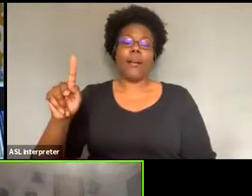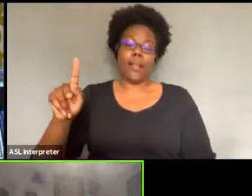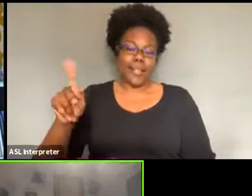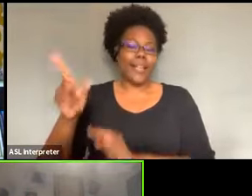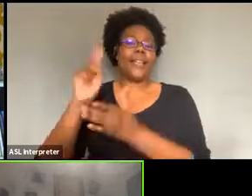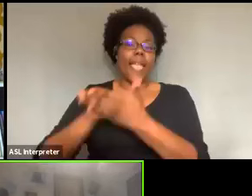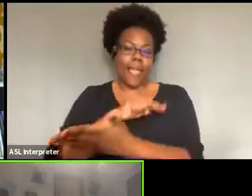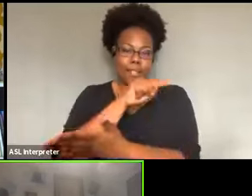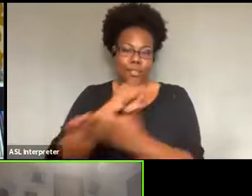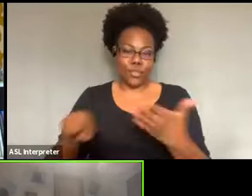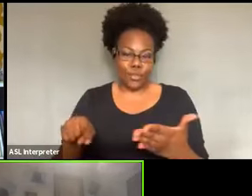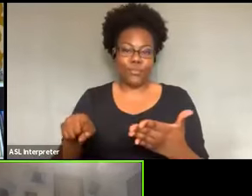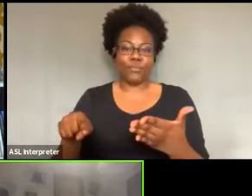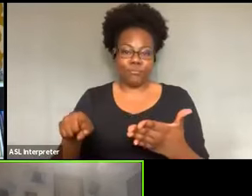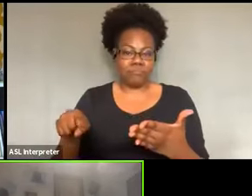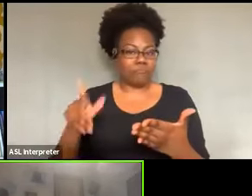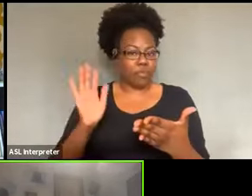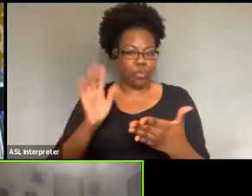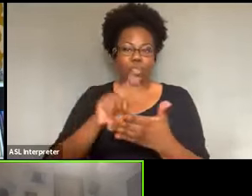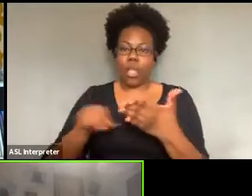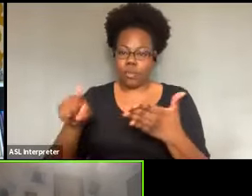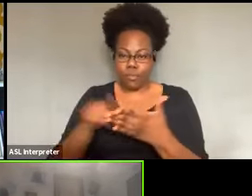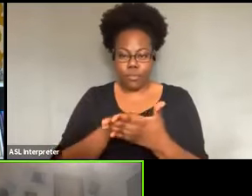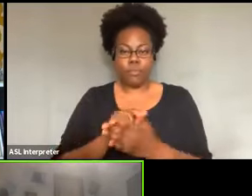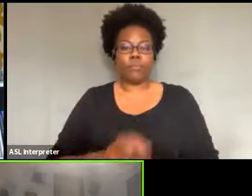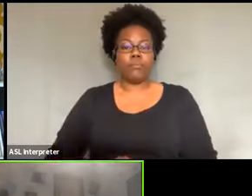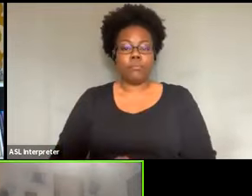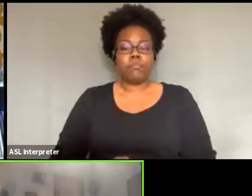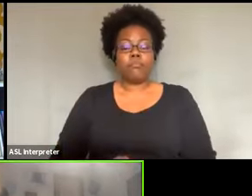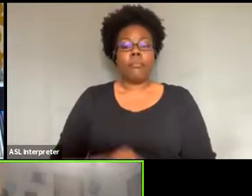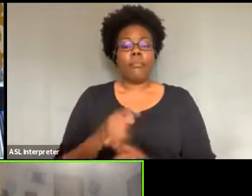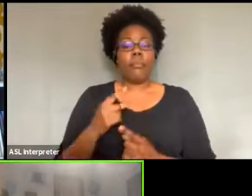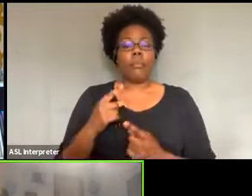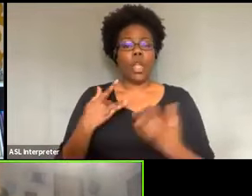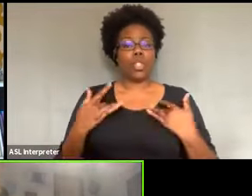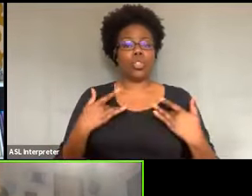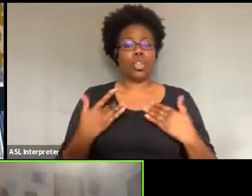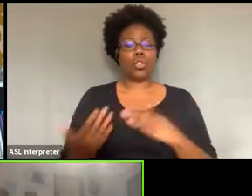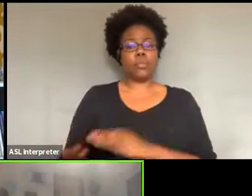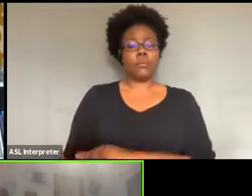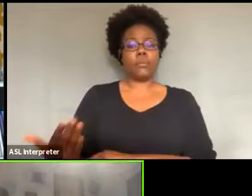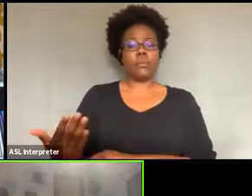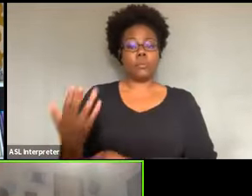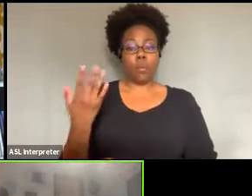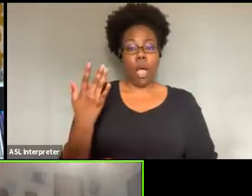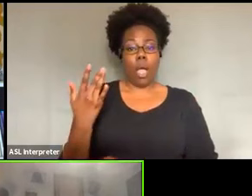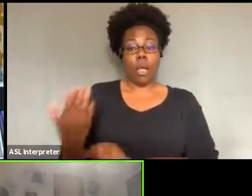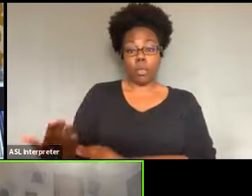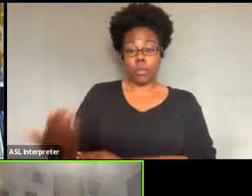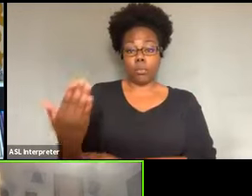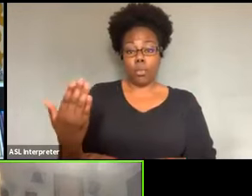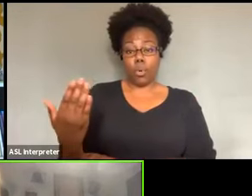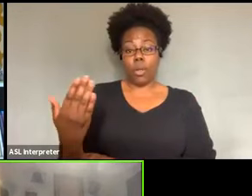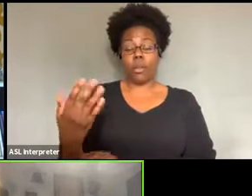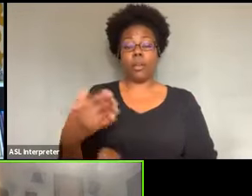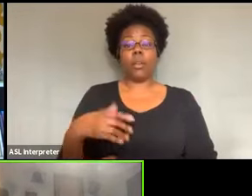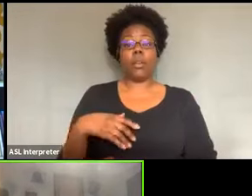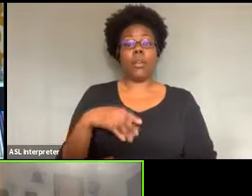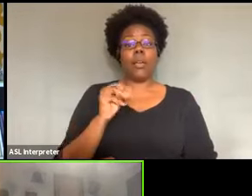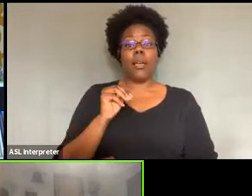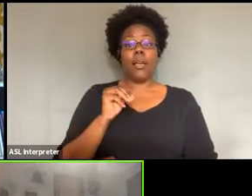concerned that there has been, as of this morning, we got the, um, the information from the mayor,